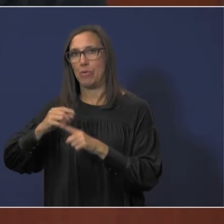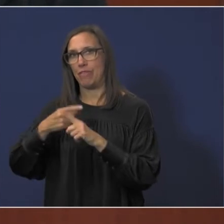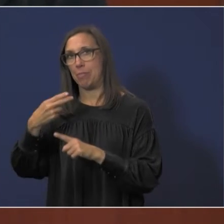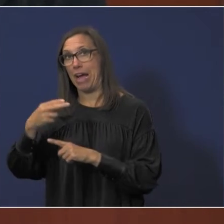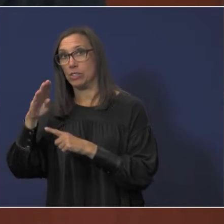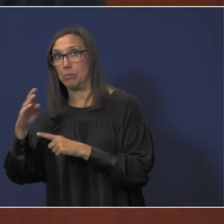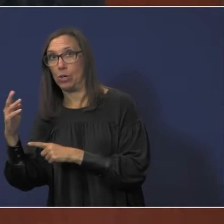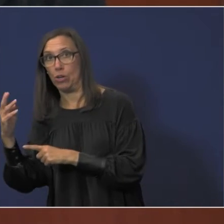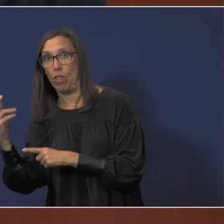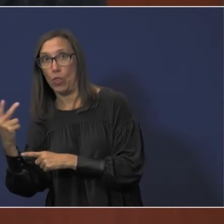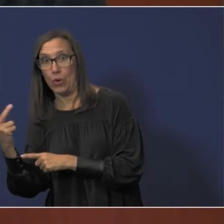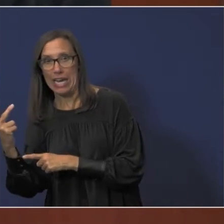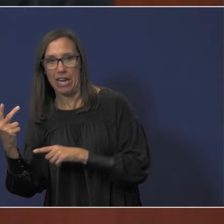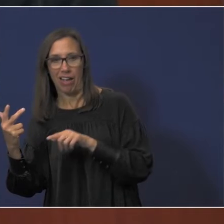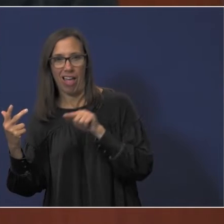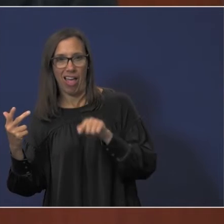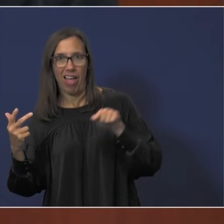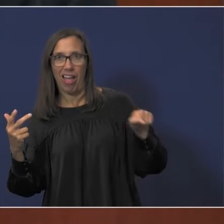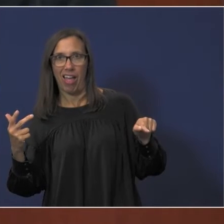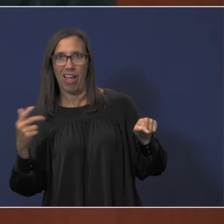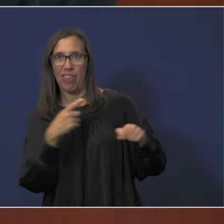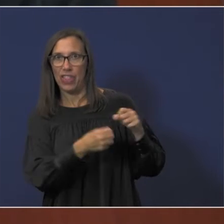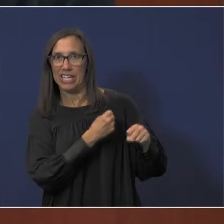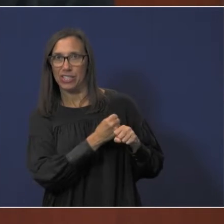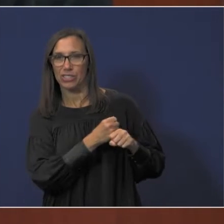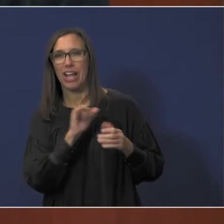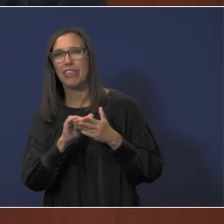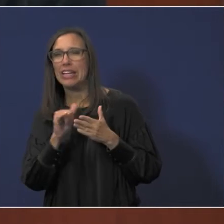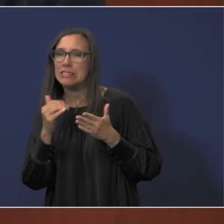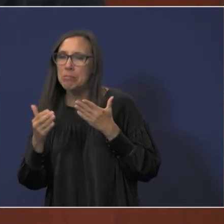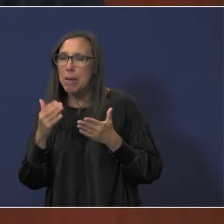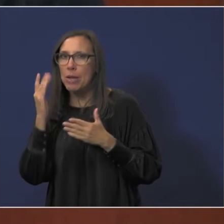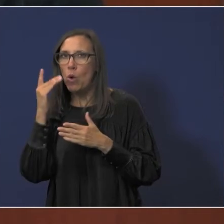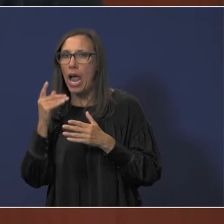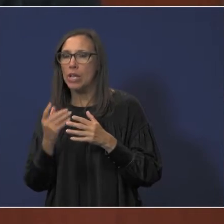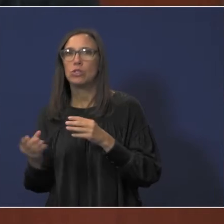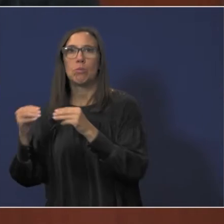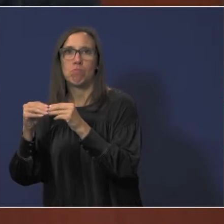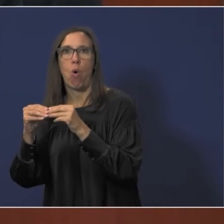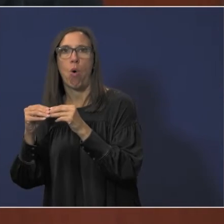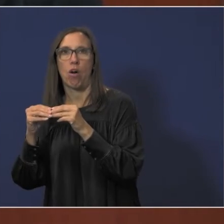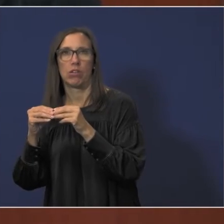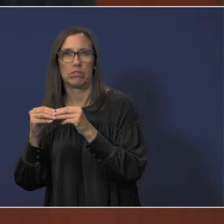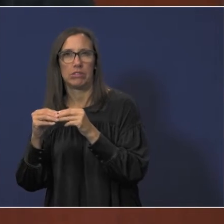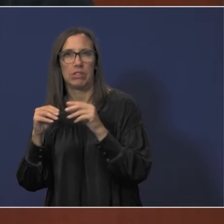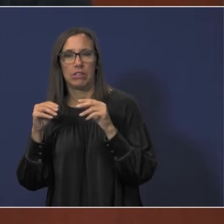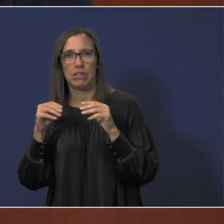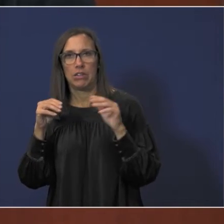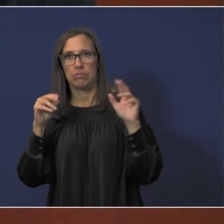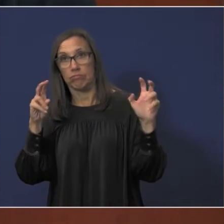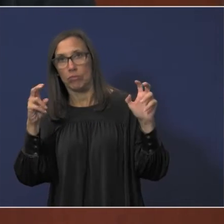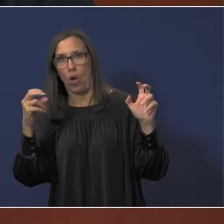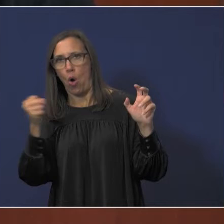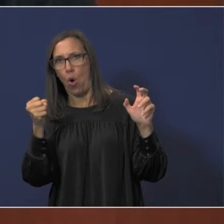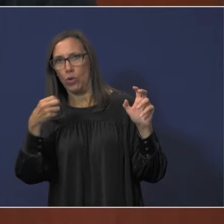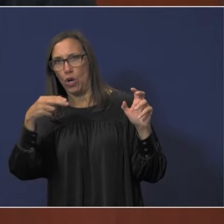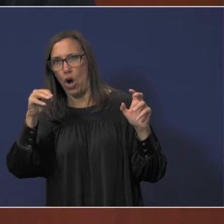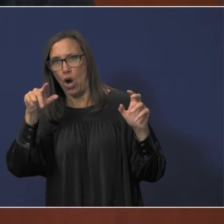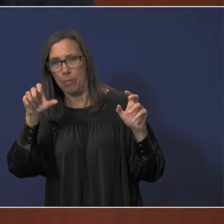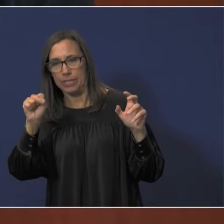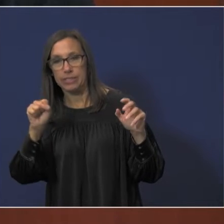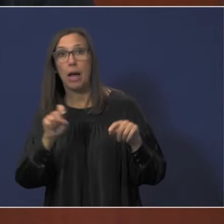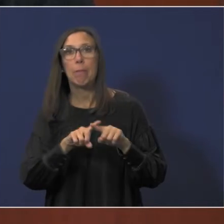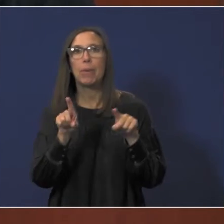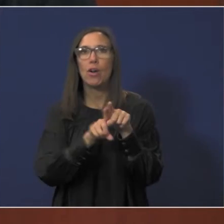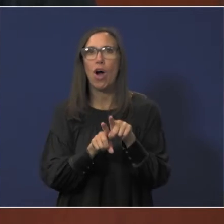three in those other two years so that's why it was maybe a little bit more as far as the hold harmless that we weren't held harmless but then it also